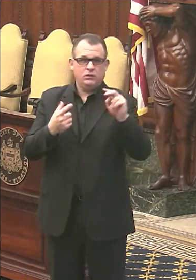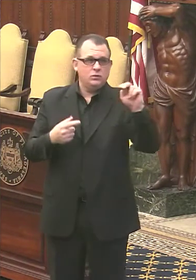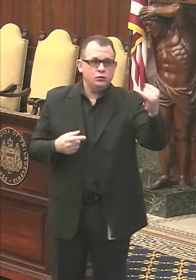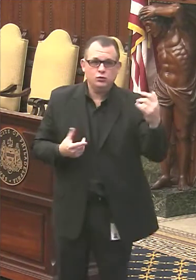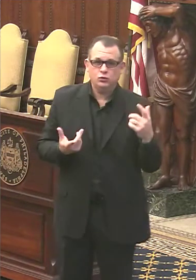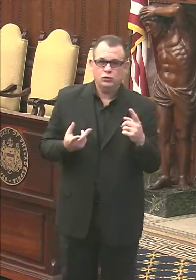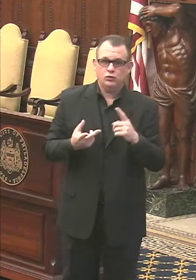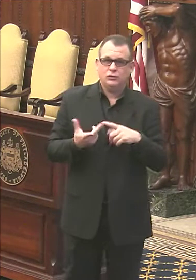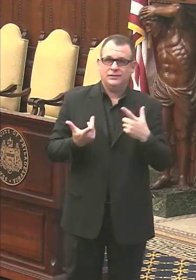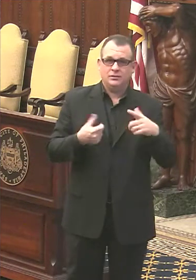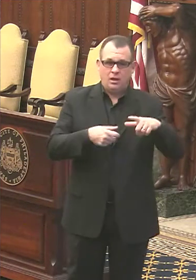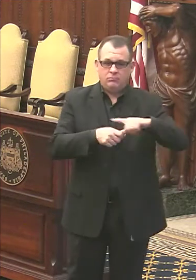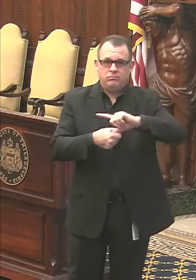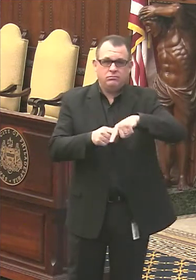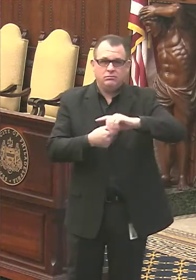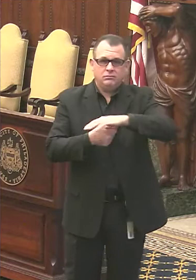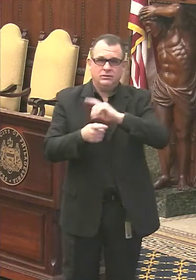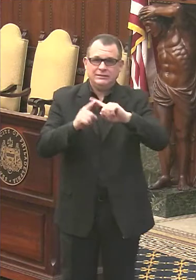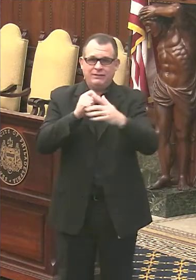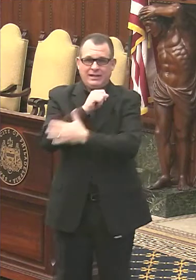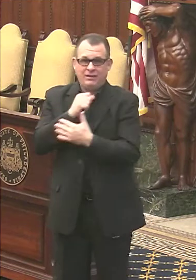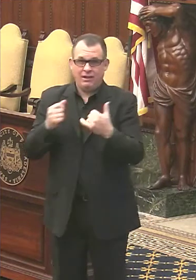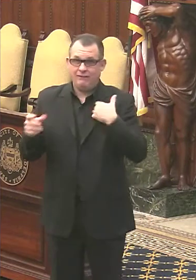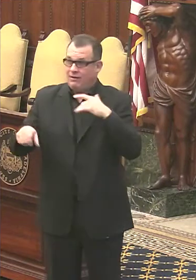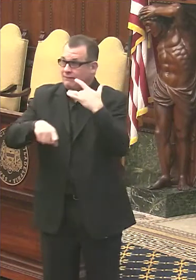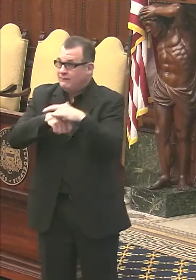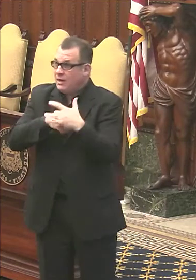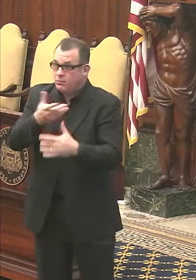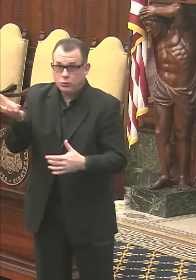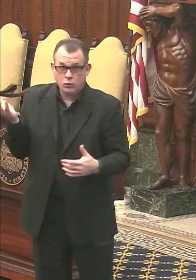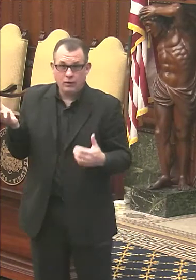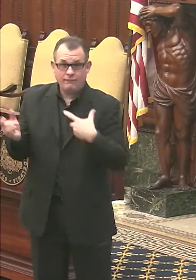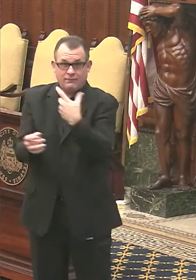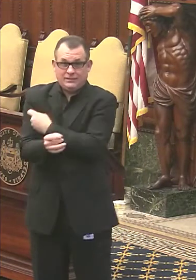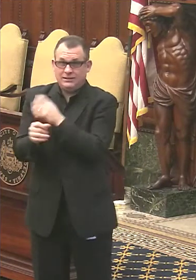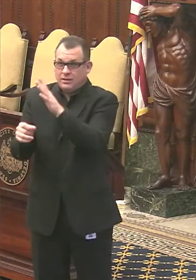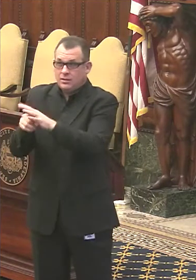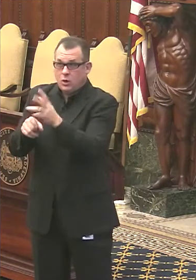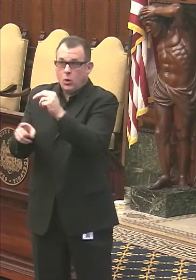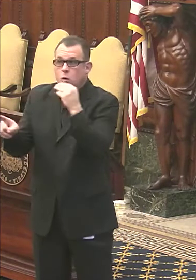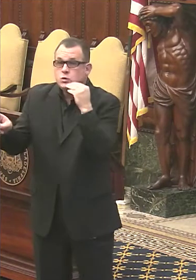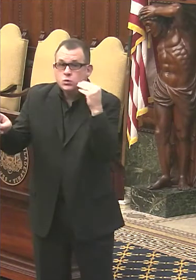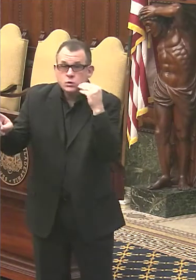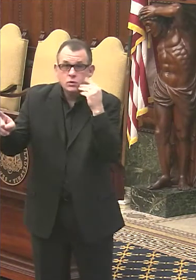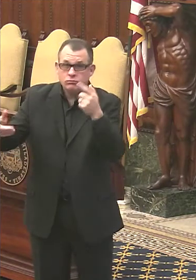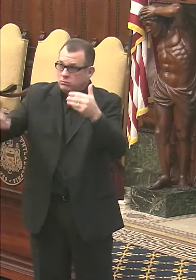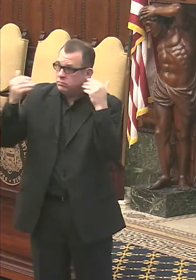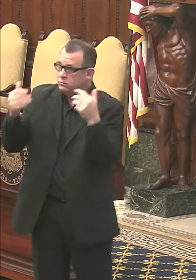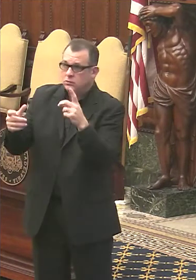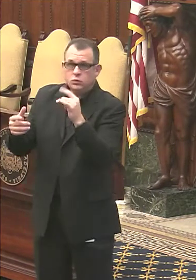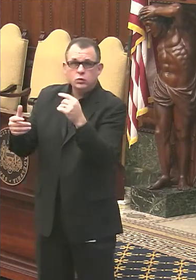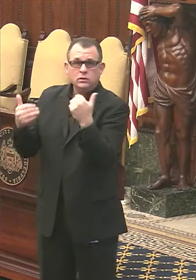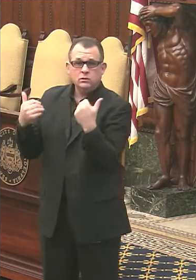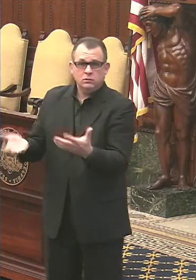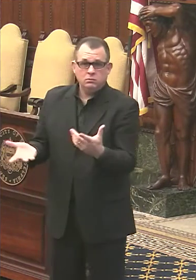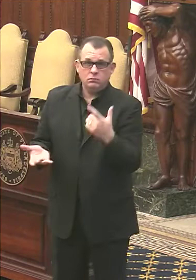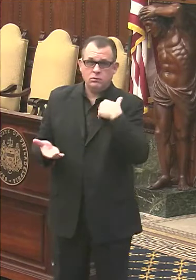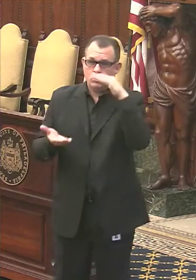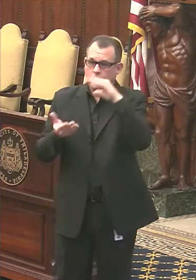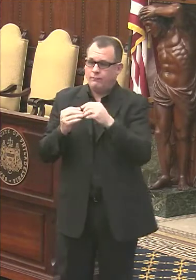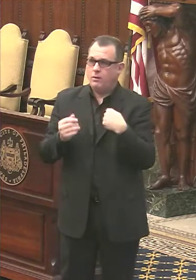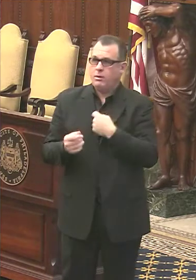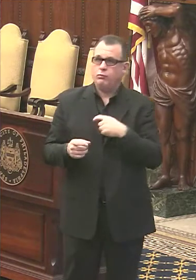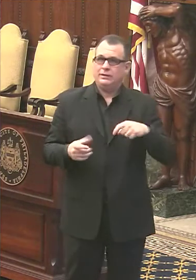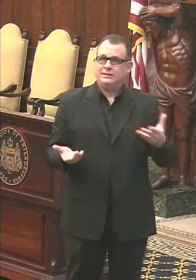availability of getting a vaccination in their own community, they should do that and reduce the number that we have to be responsible for.